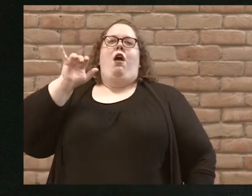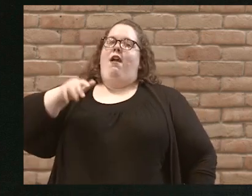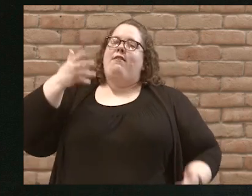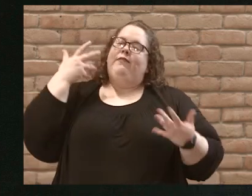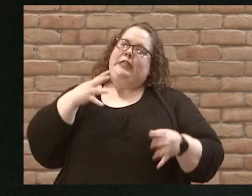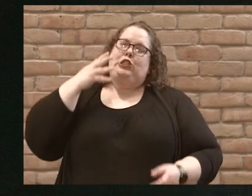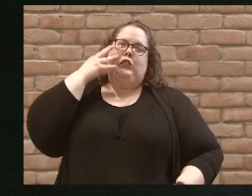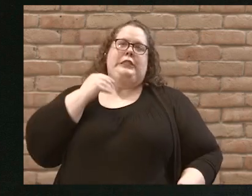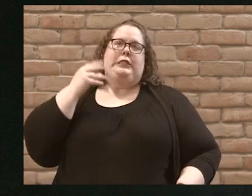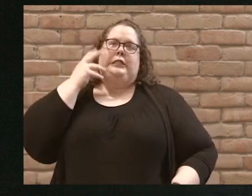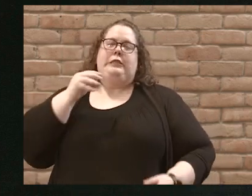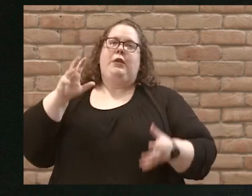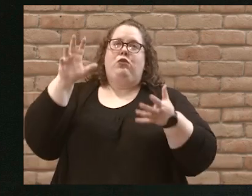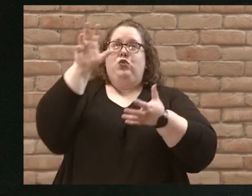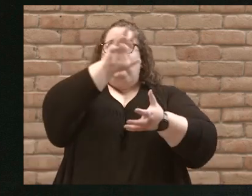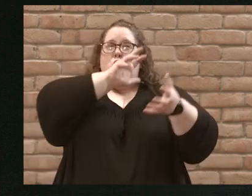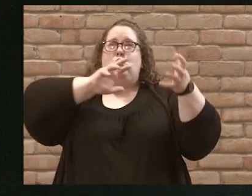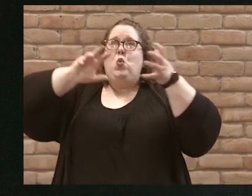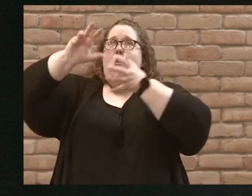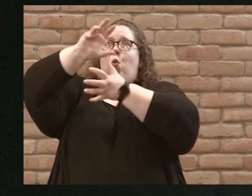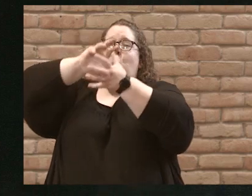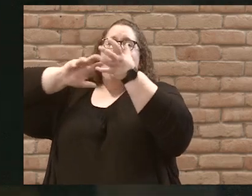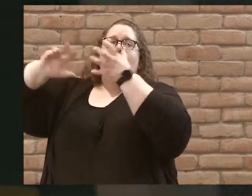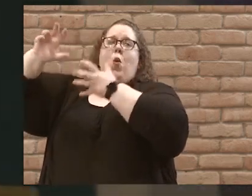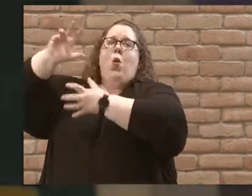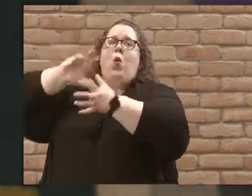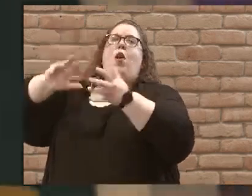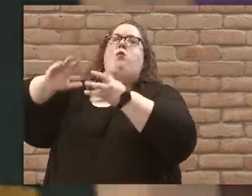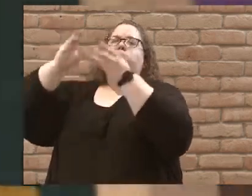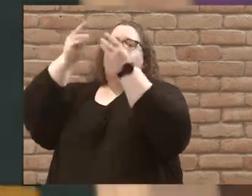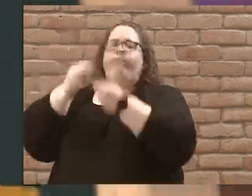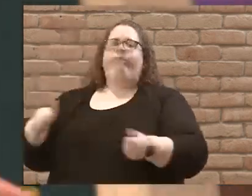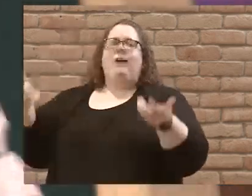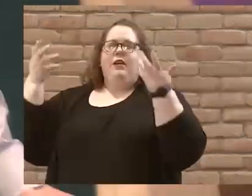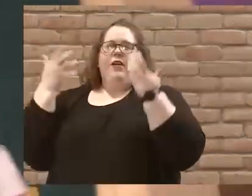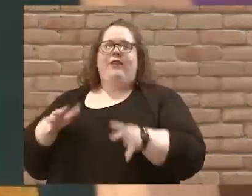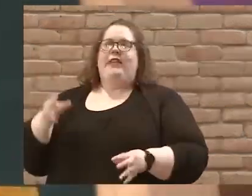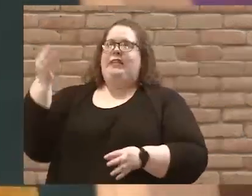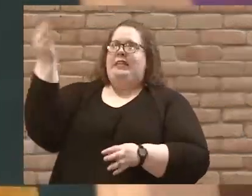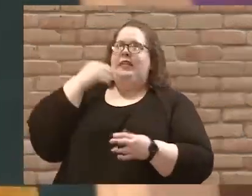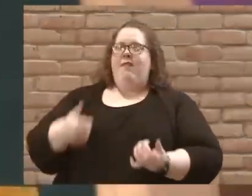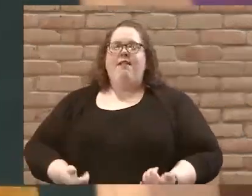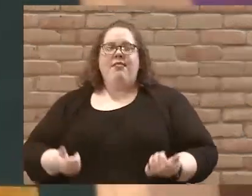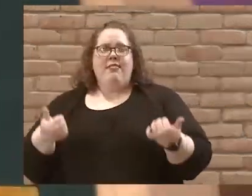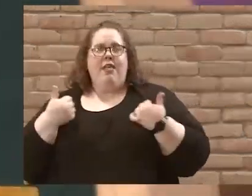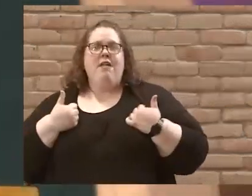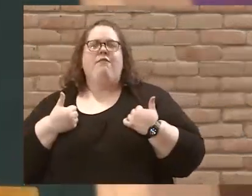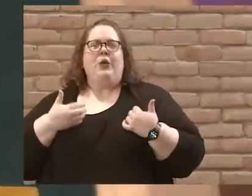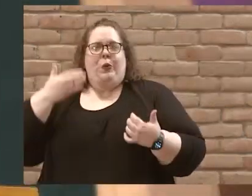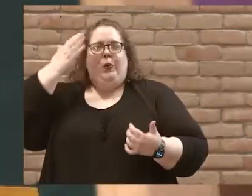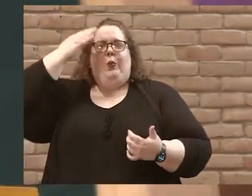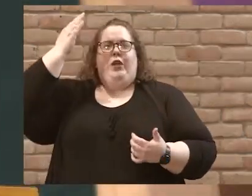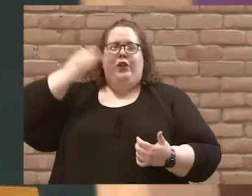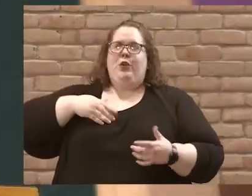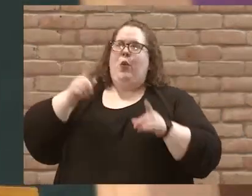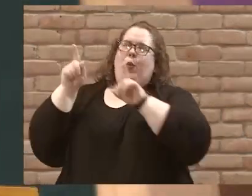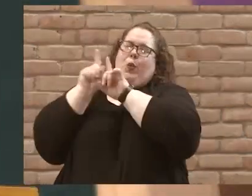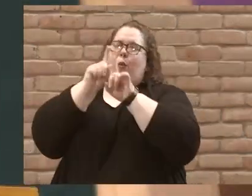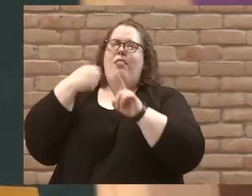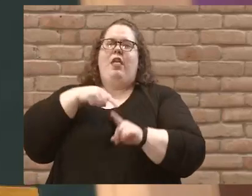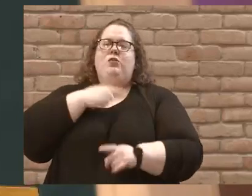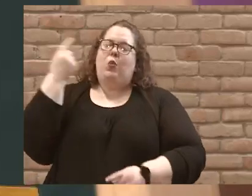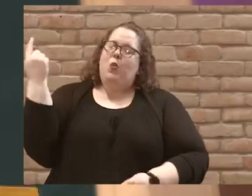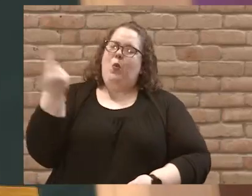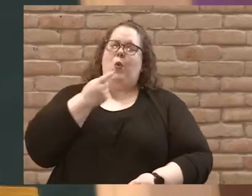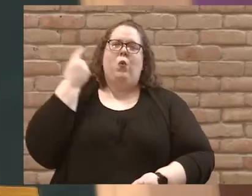storm of all to bring us forgiveness and life so that we know that he will never abandon us in any storm that we face in